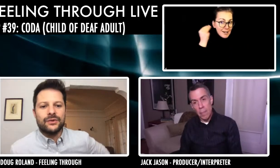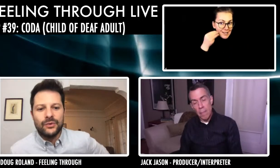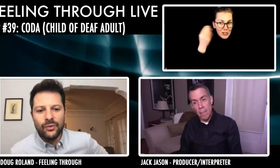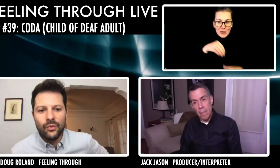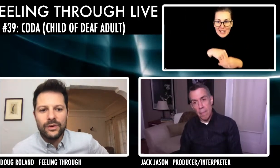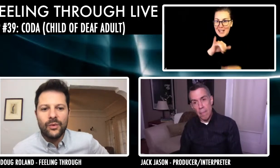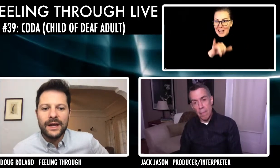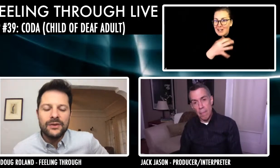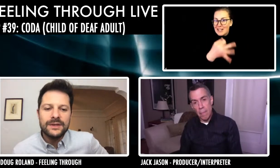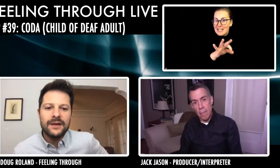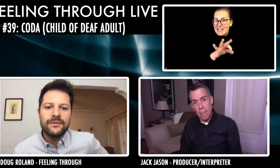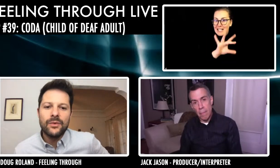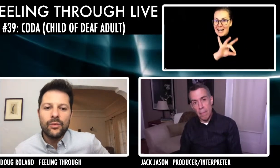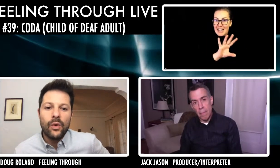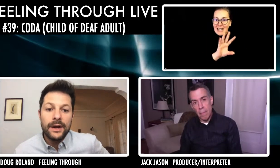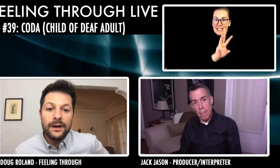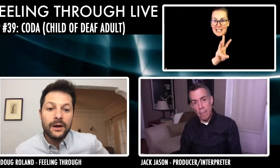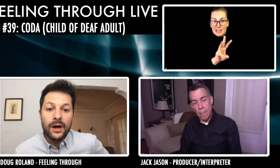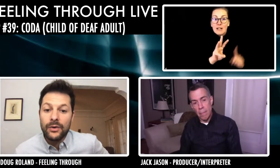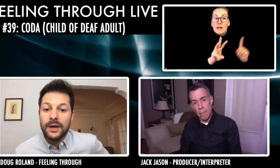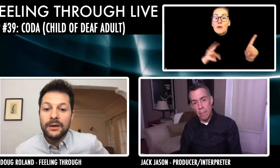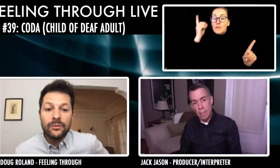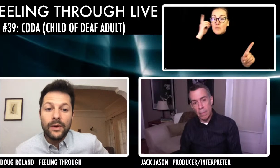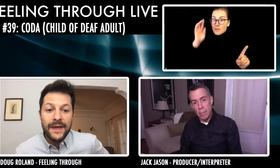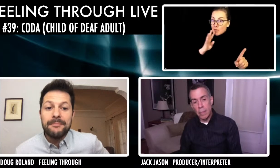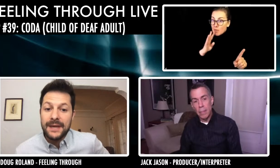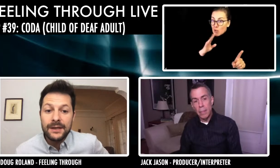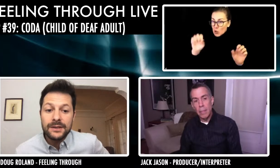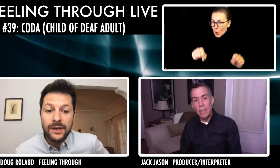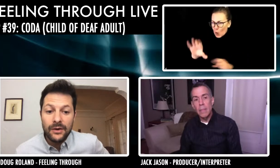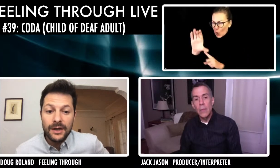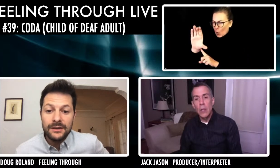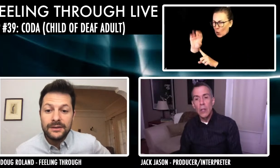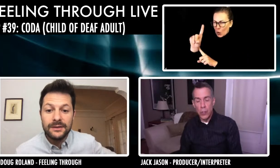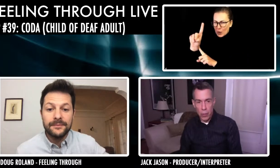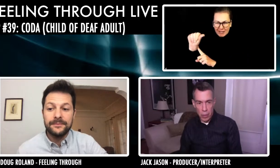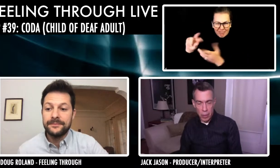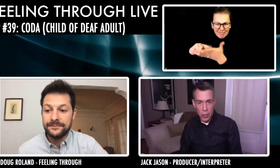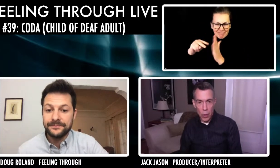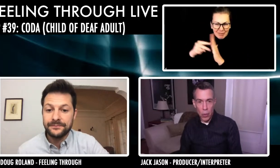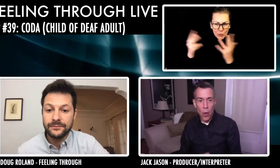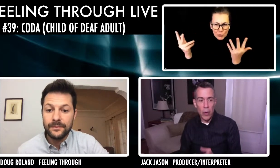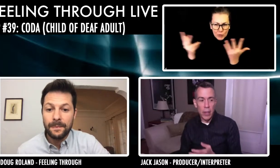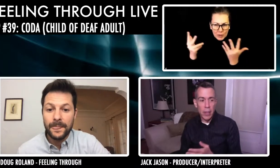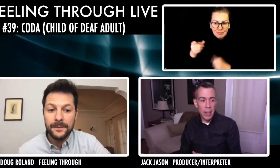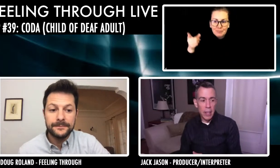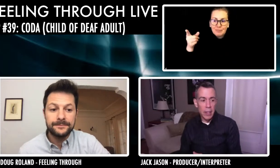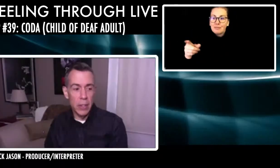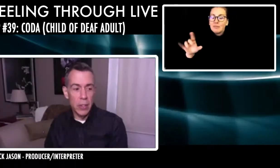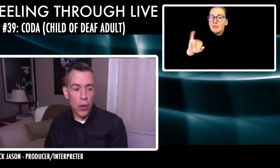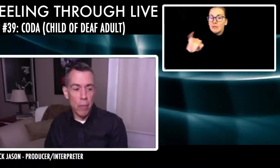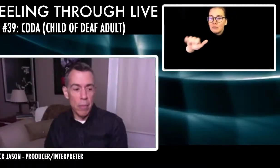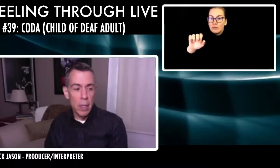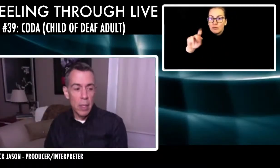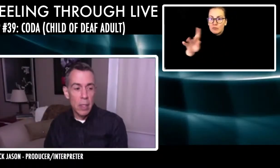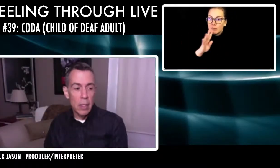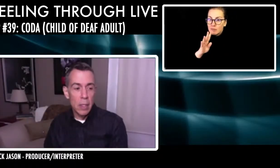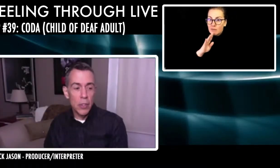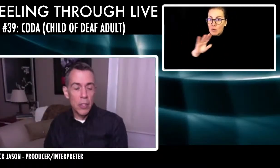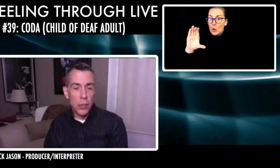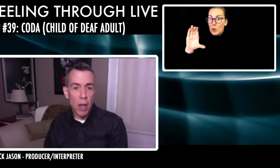into what, can you tell everyone what a coda, what that means coda? Sure. So coda is term